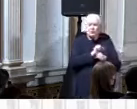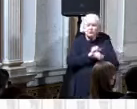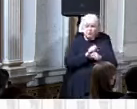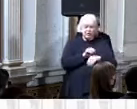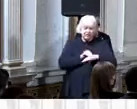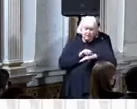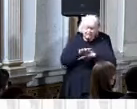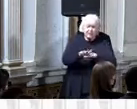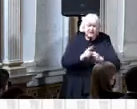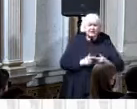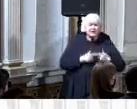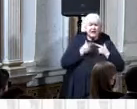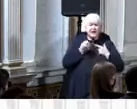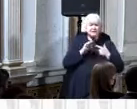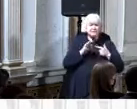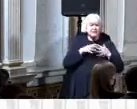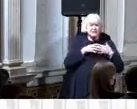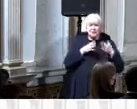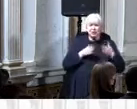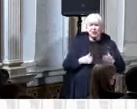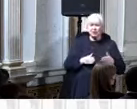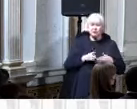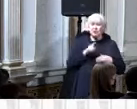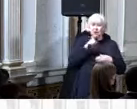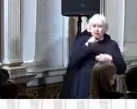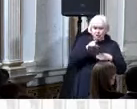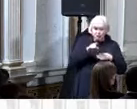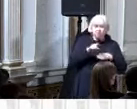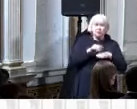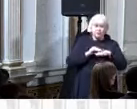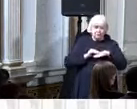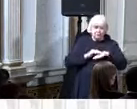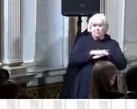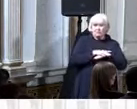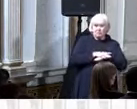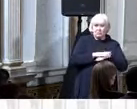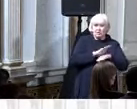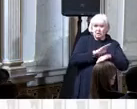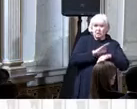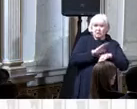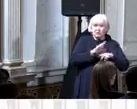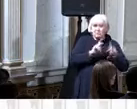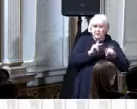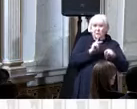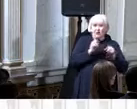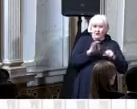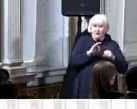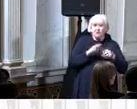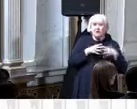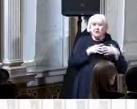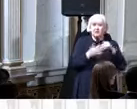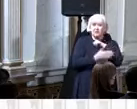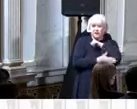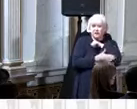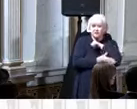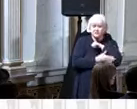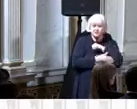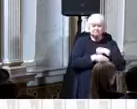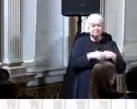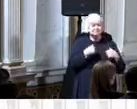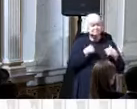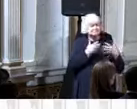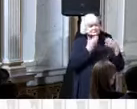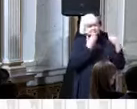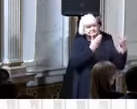our entire nation so first of all I want to thank you the the hard-working talented